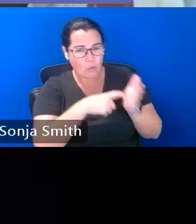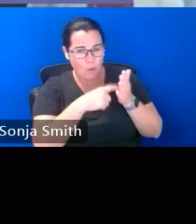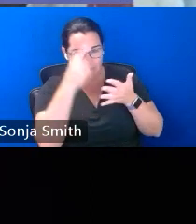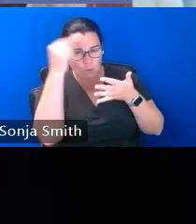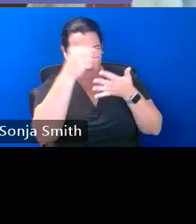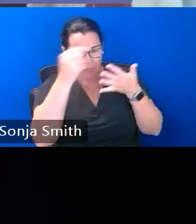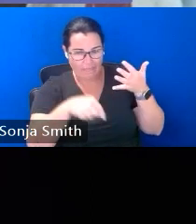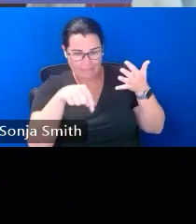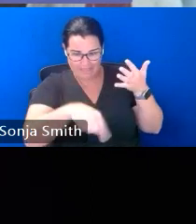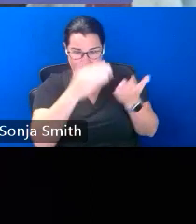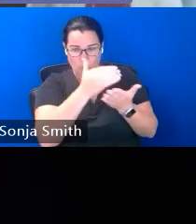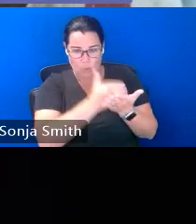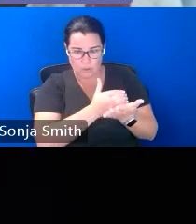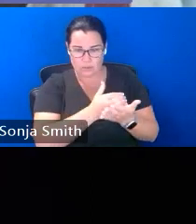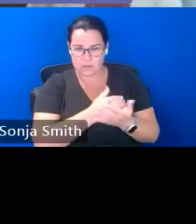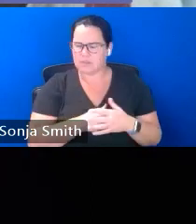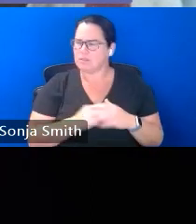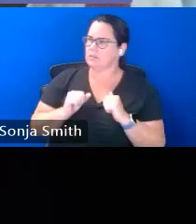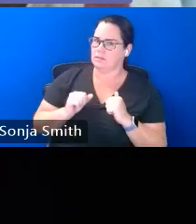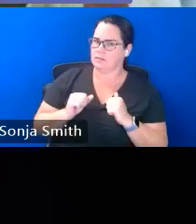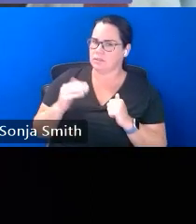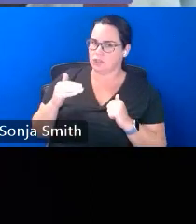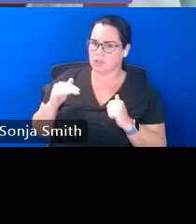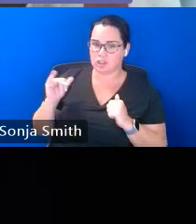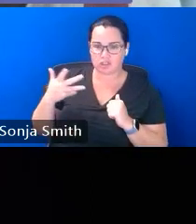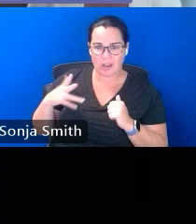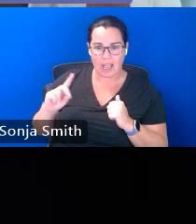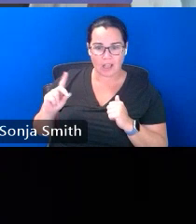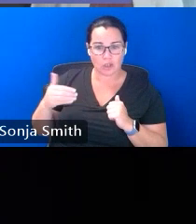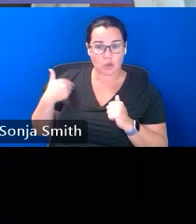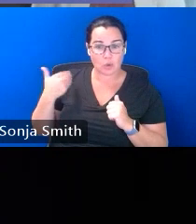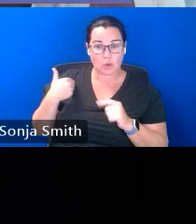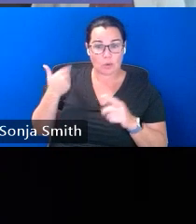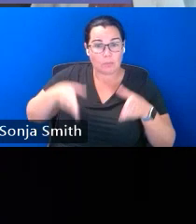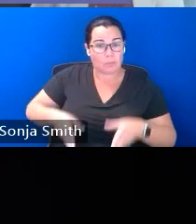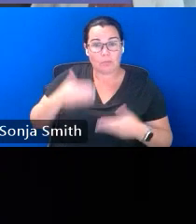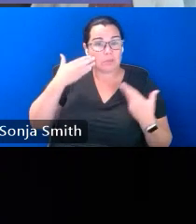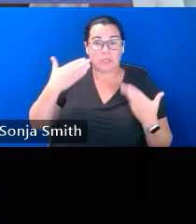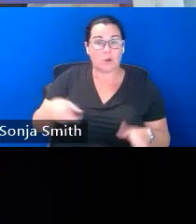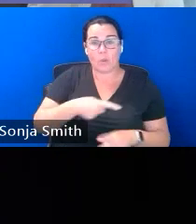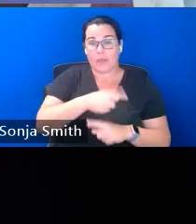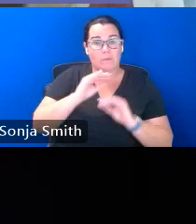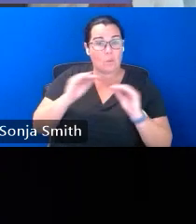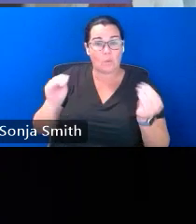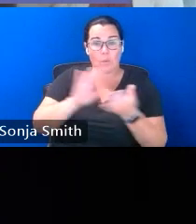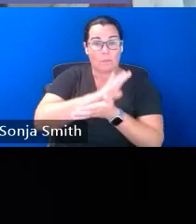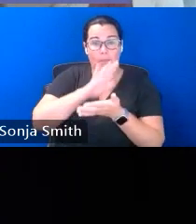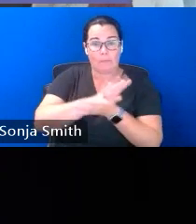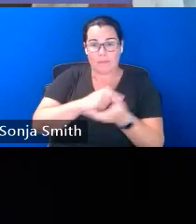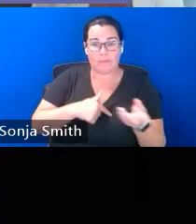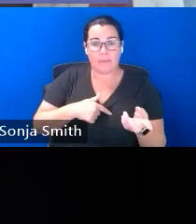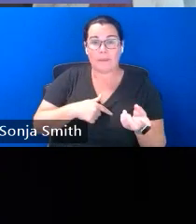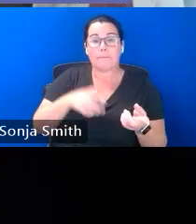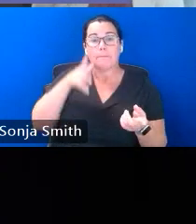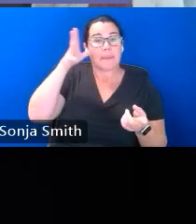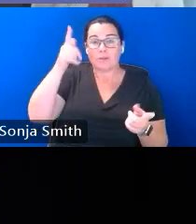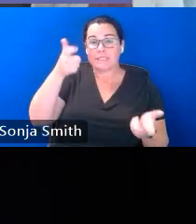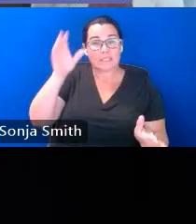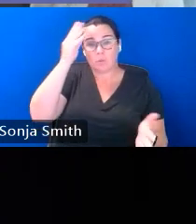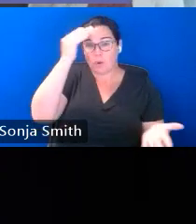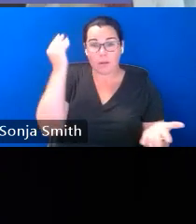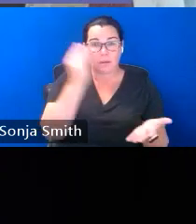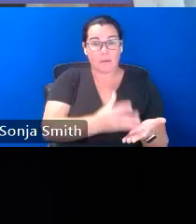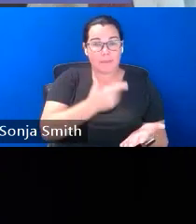and the child or youth didn't know that they were undocumented their parents had never shared that with them because they wanted them to have a normal school